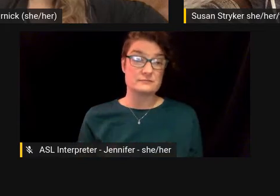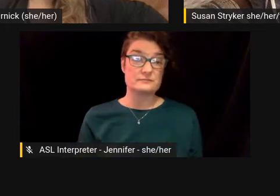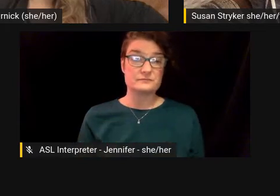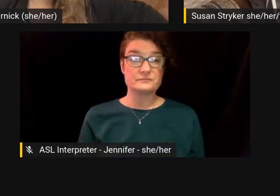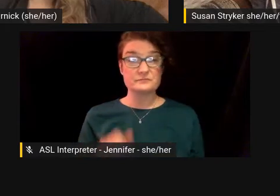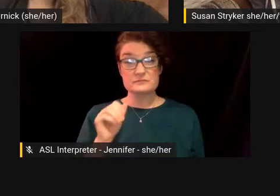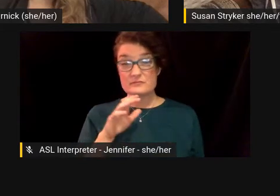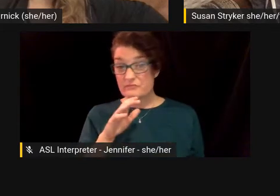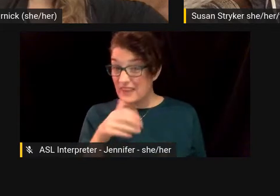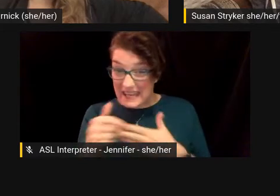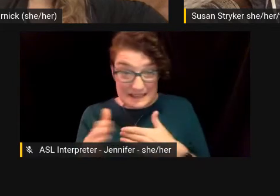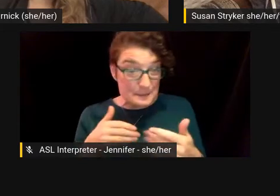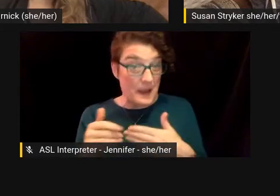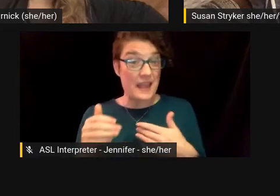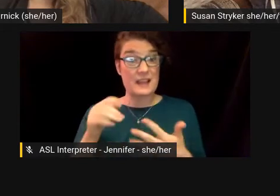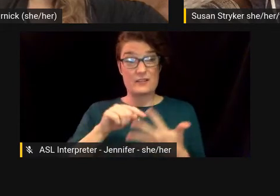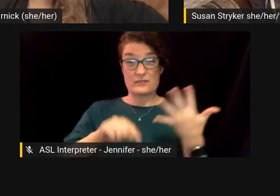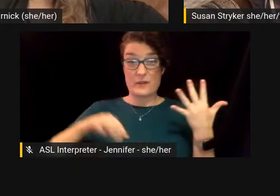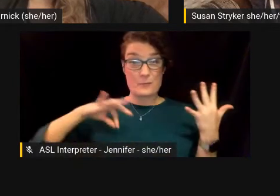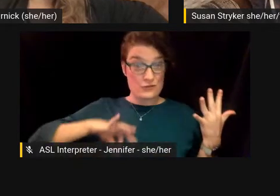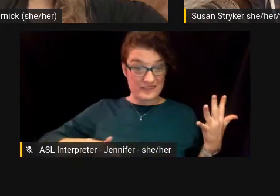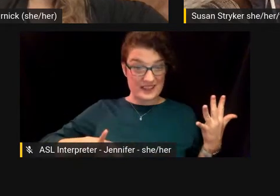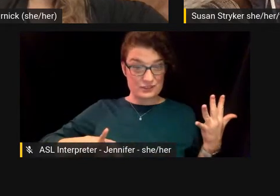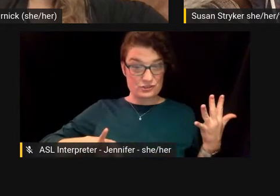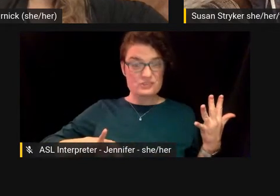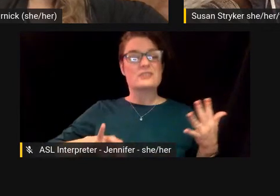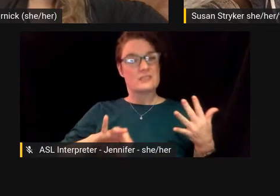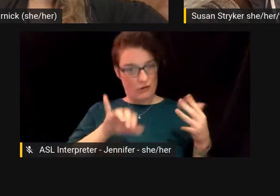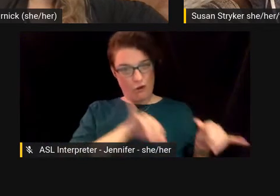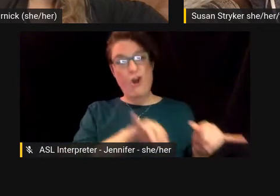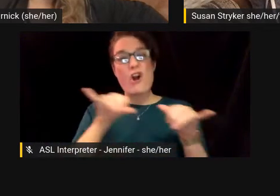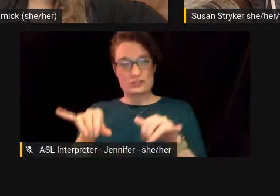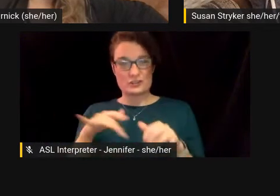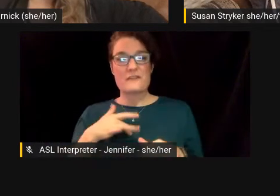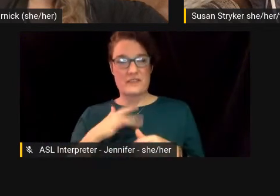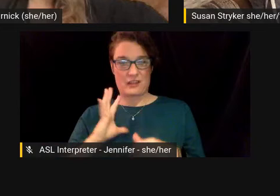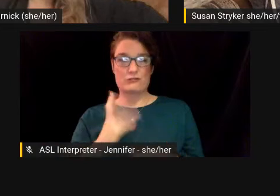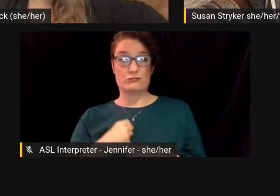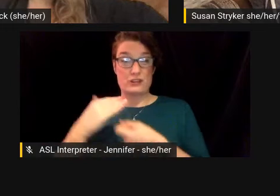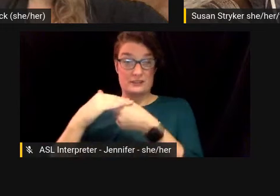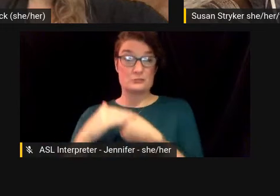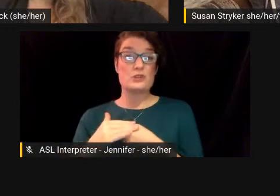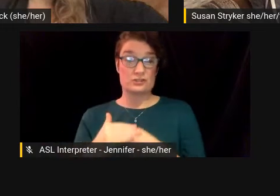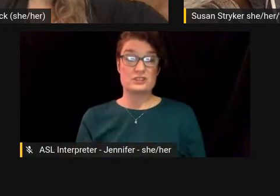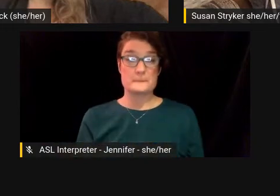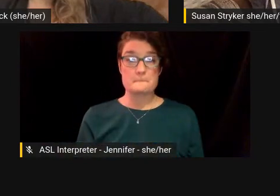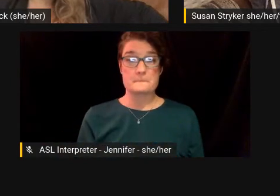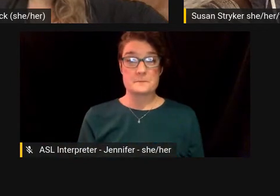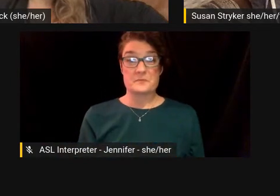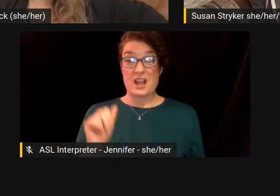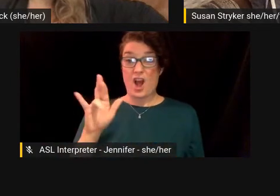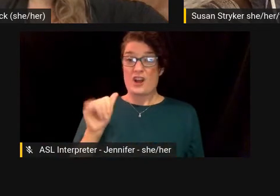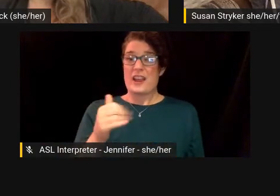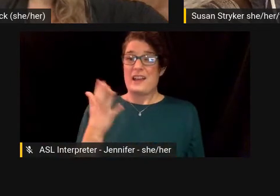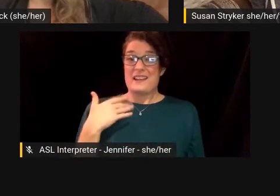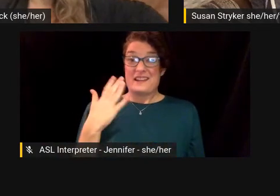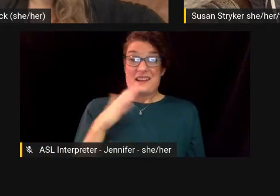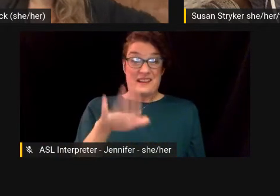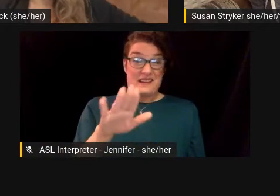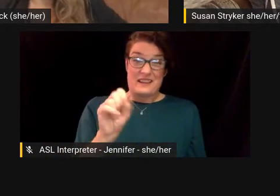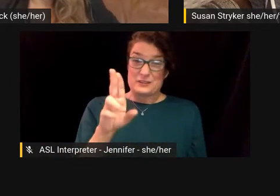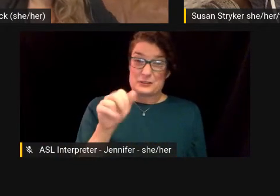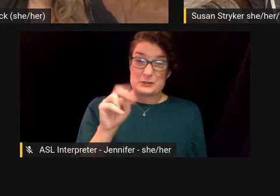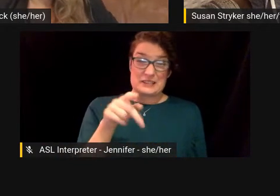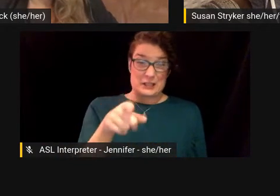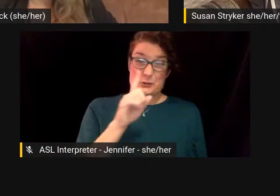so in spite of the privilege that I've had, I have also felt the trans oppression. Oh, sorry, Susan, you are